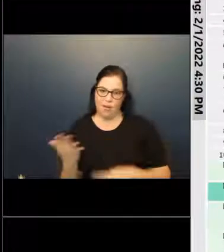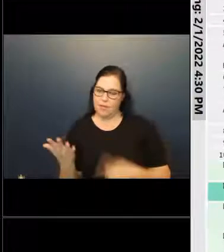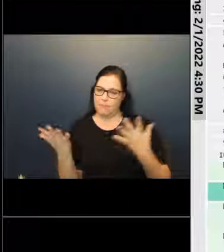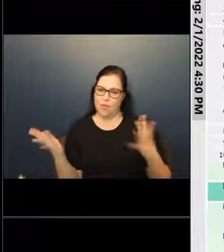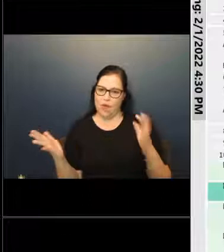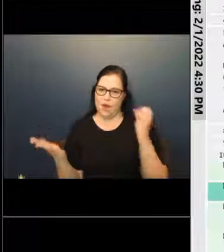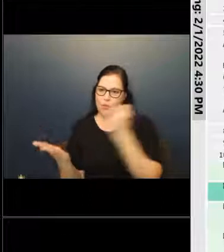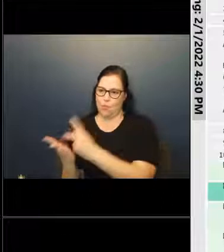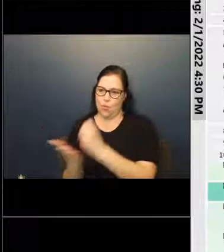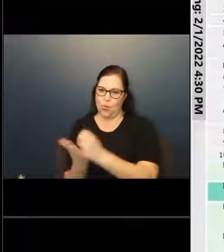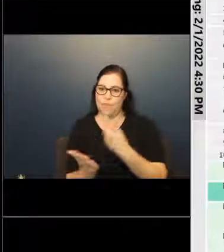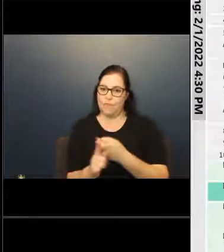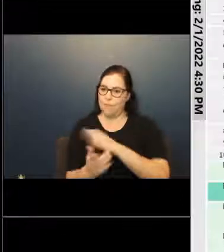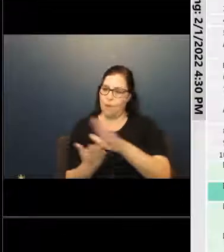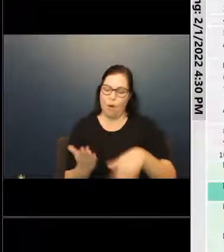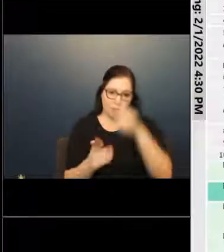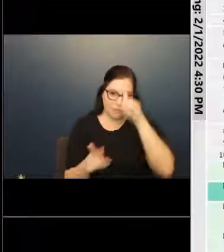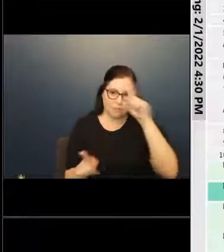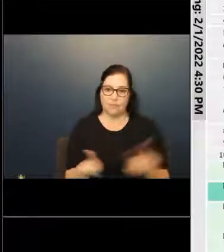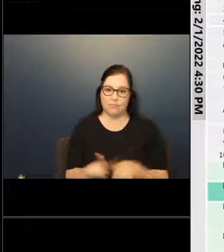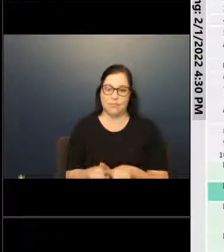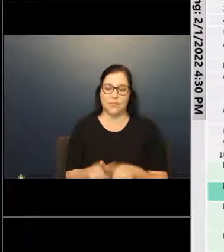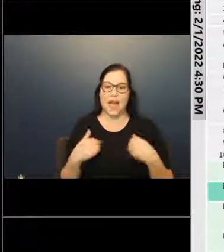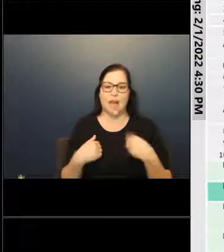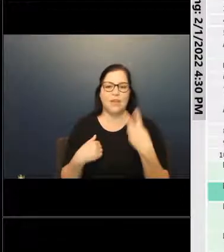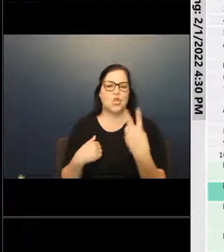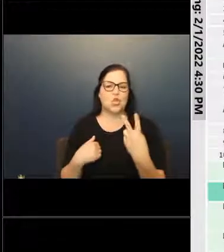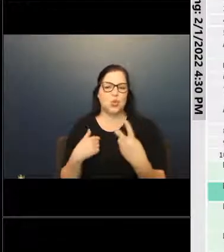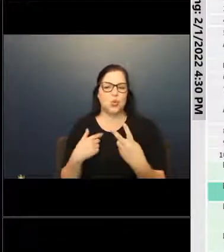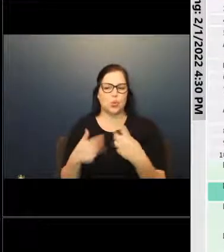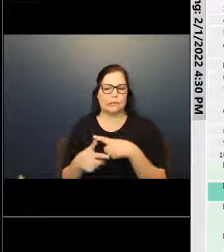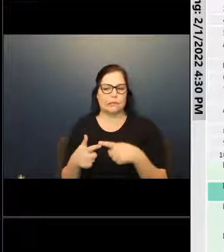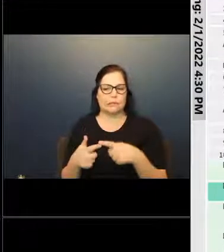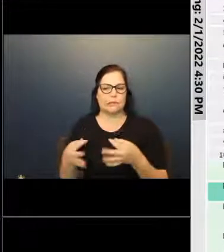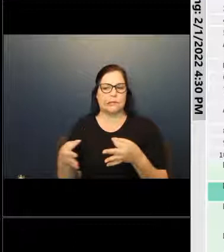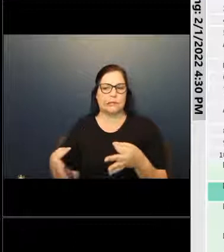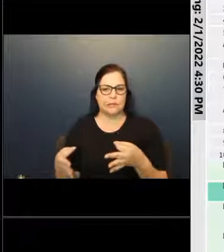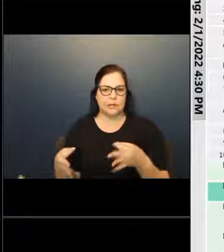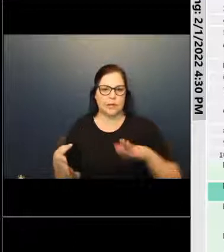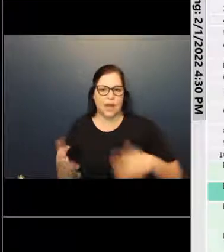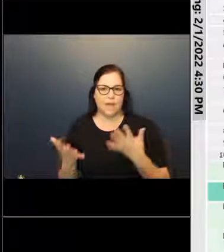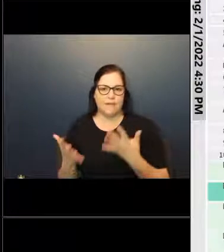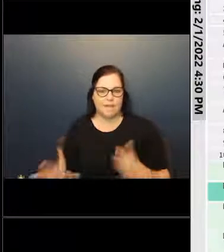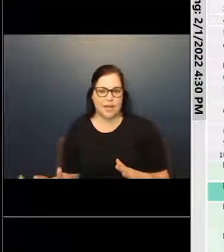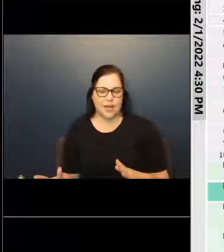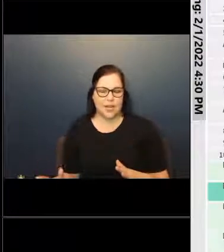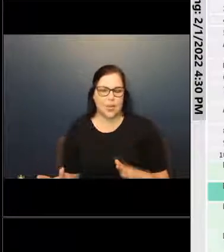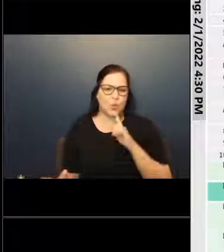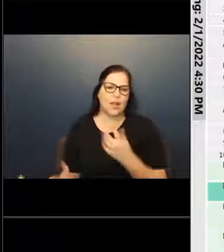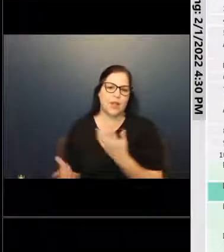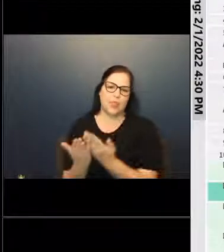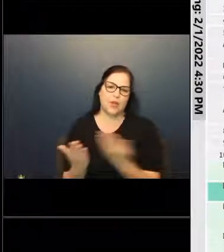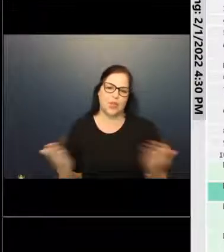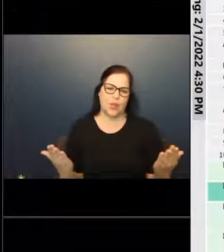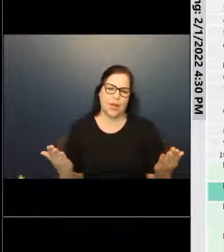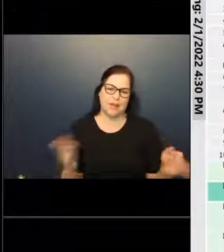parties. There were really two outstanding issues for this agreement in front of you. Um, there'll be three agreements. They all kind of had similar